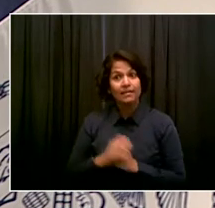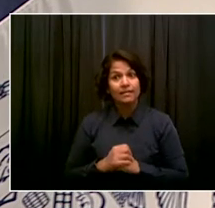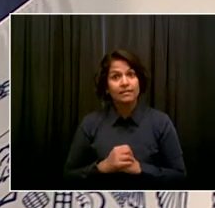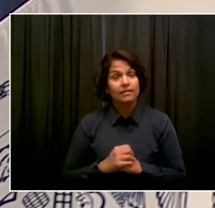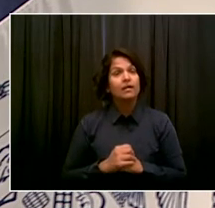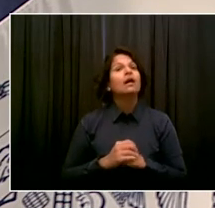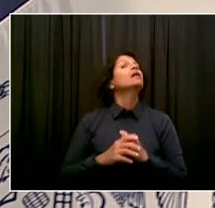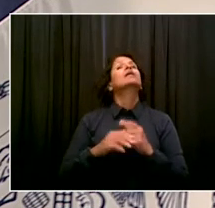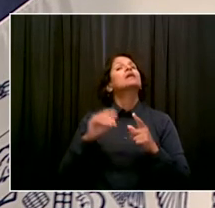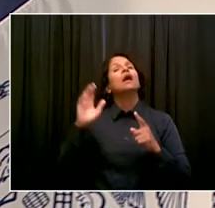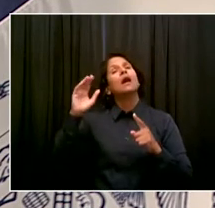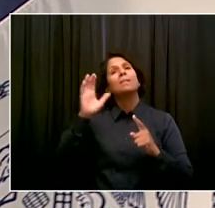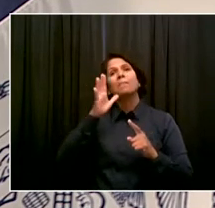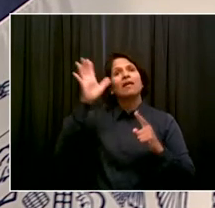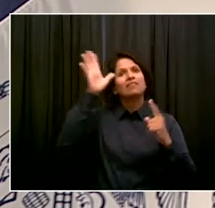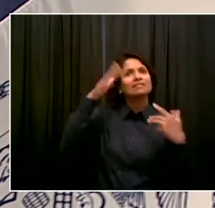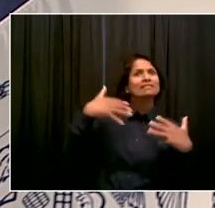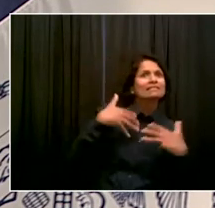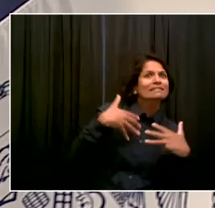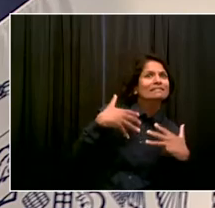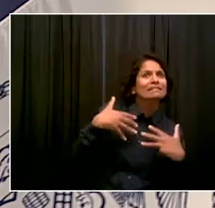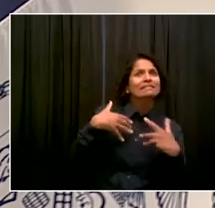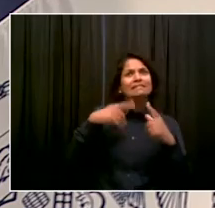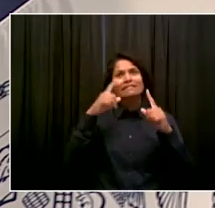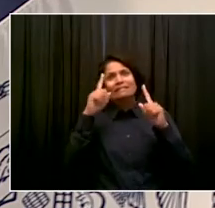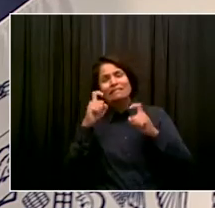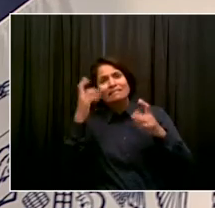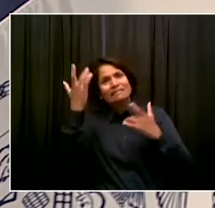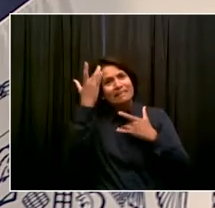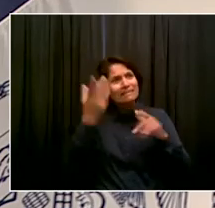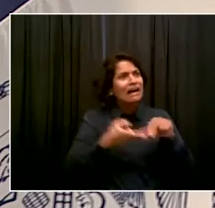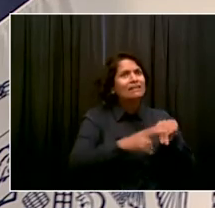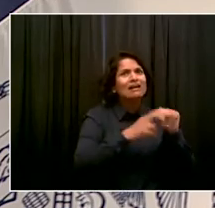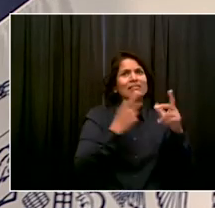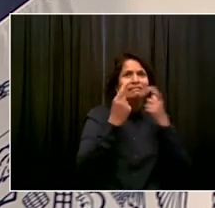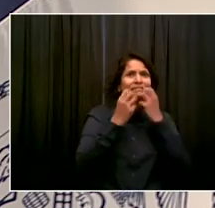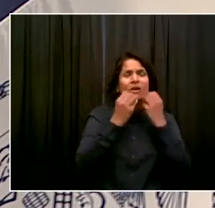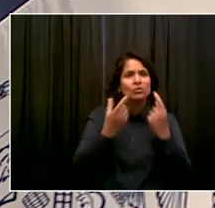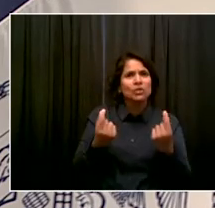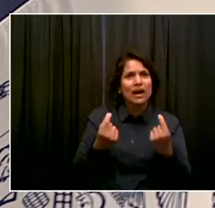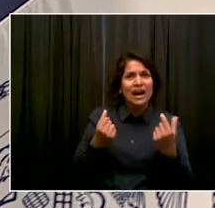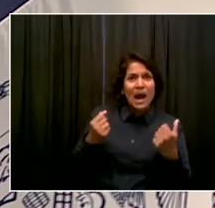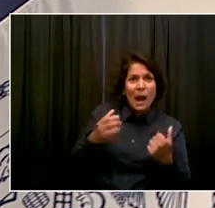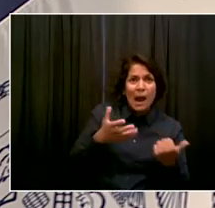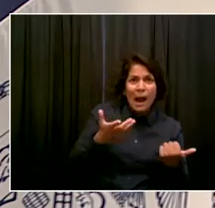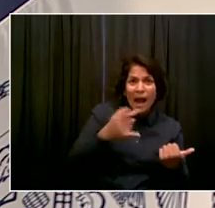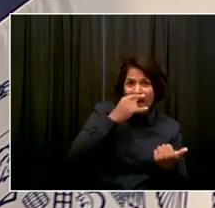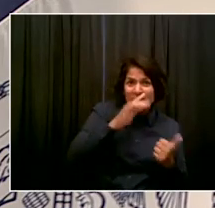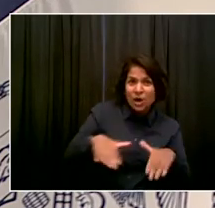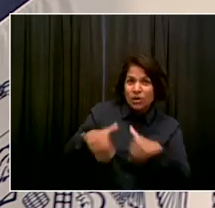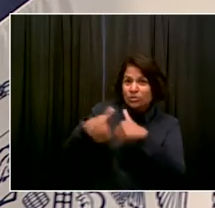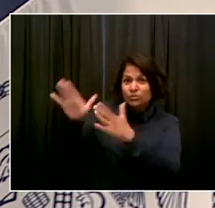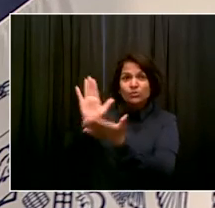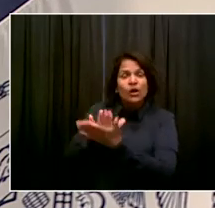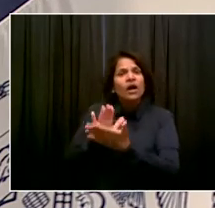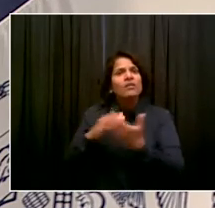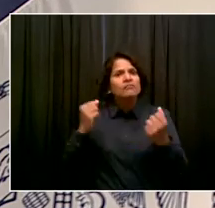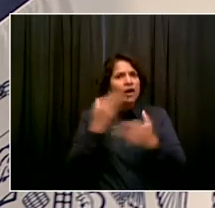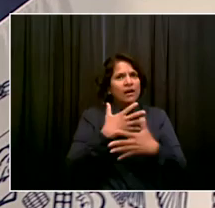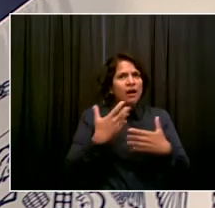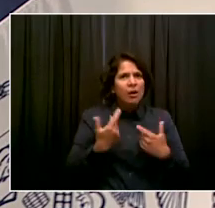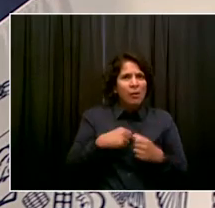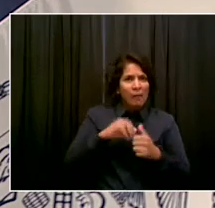Juan Manuel School will open September 13th. And it's imperative to the health and safety of our kids